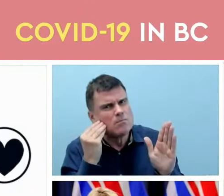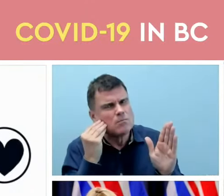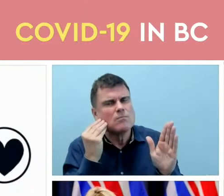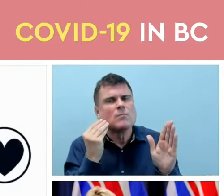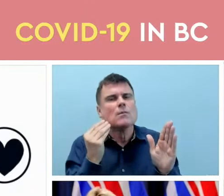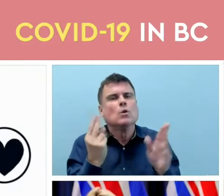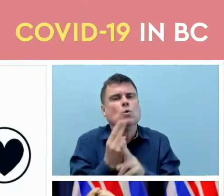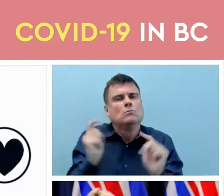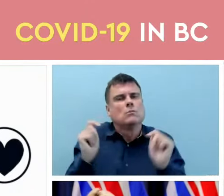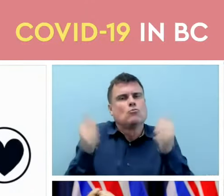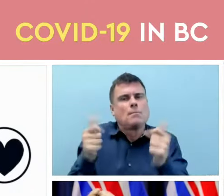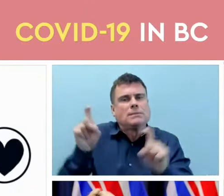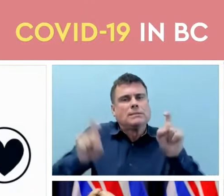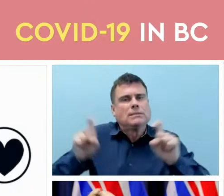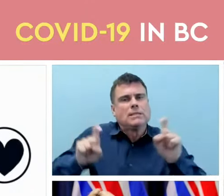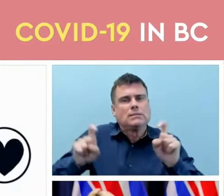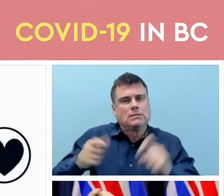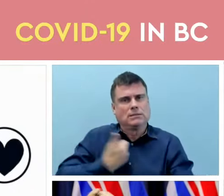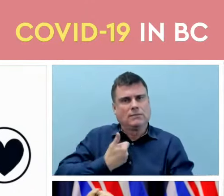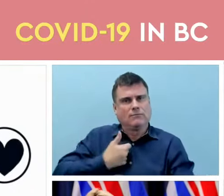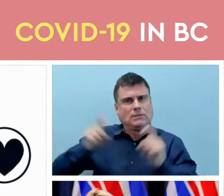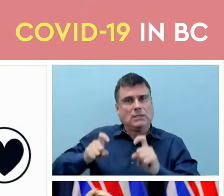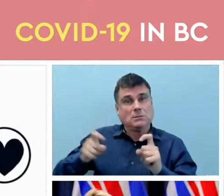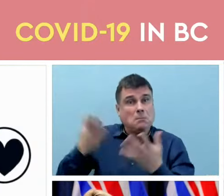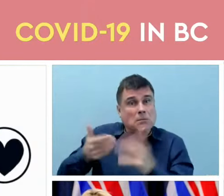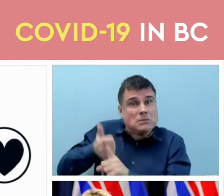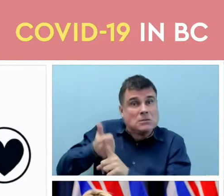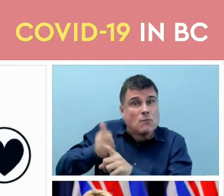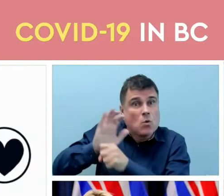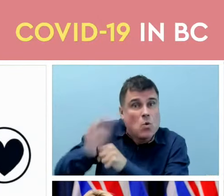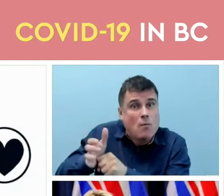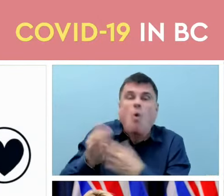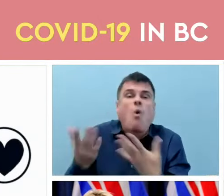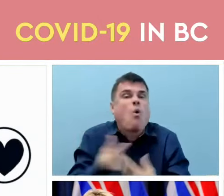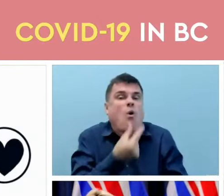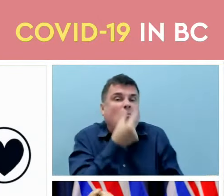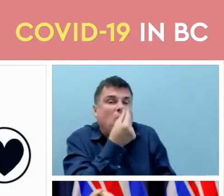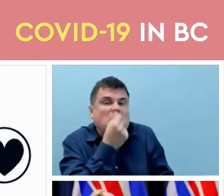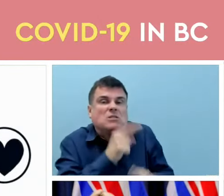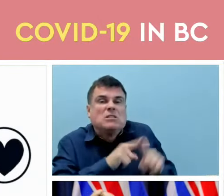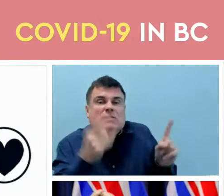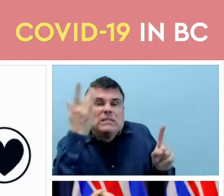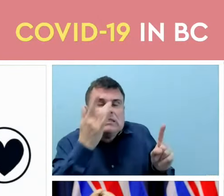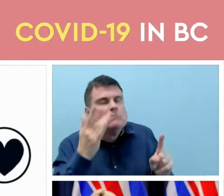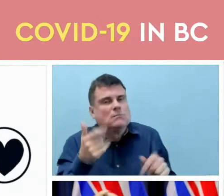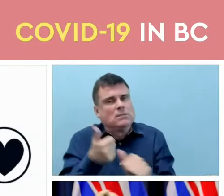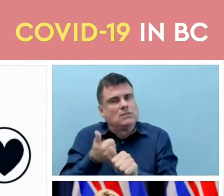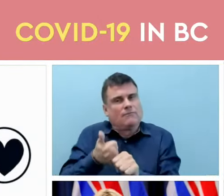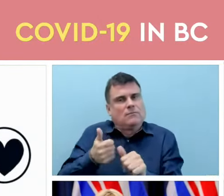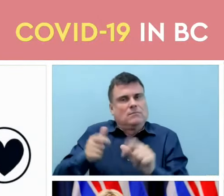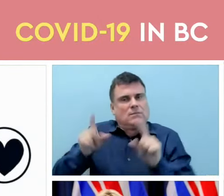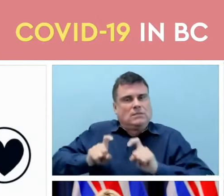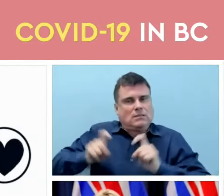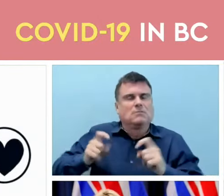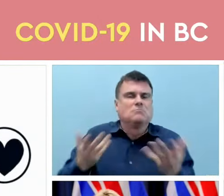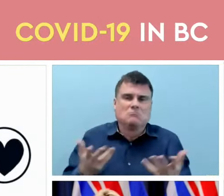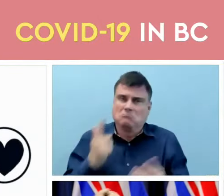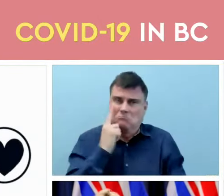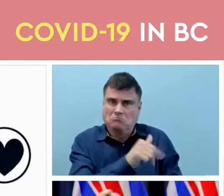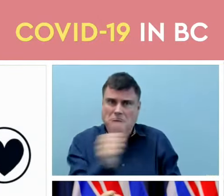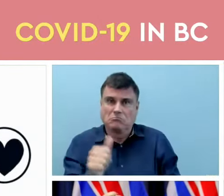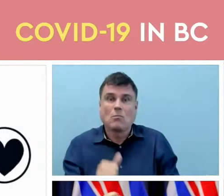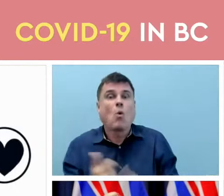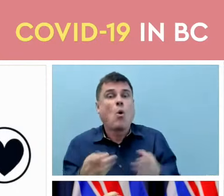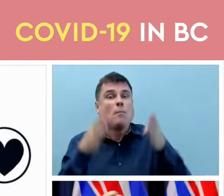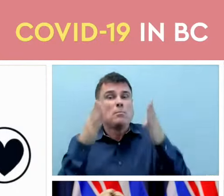whether it is COVID that is causing our illness or not. It means wearing a mask when we choose or if somebody asks you to